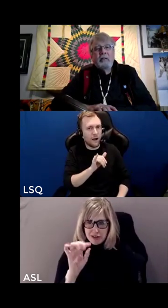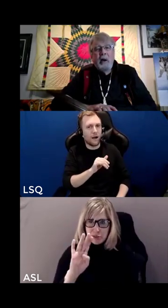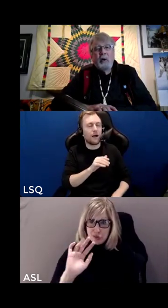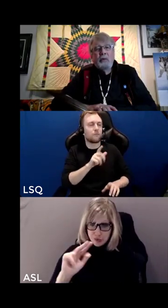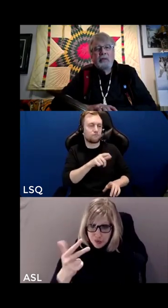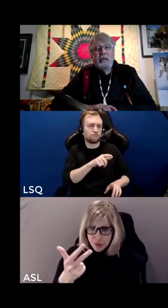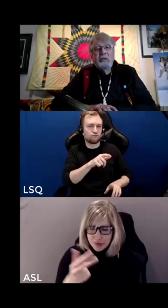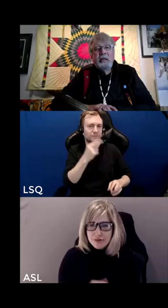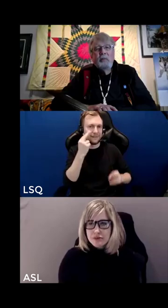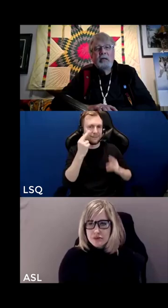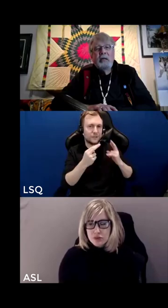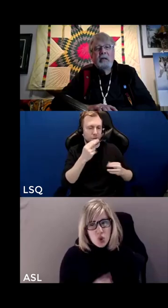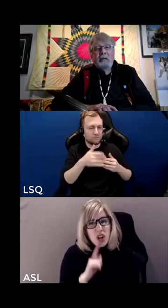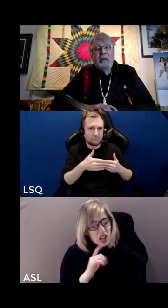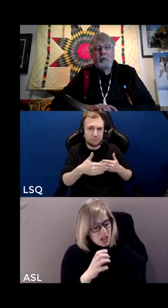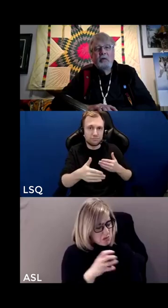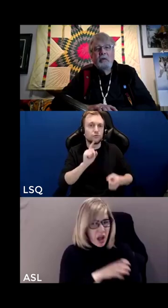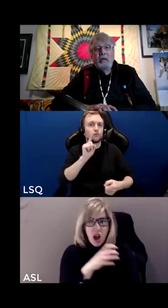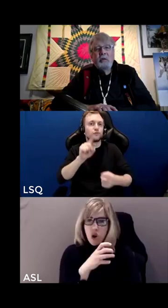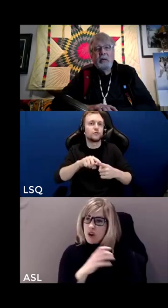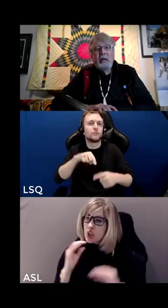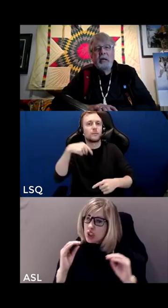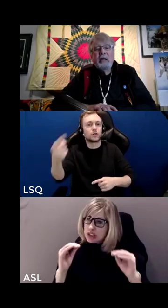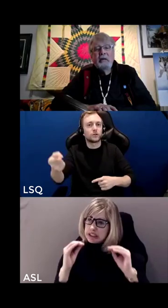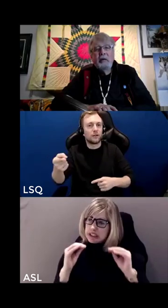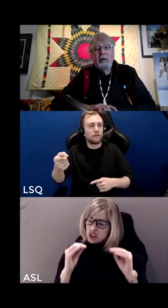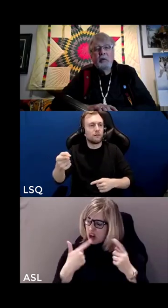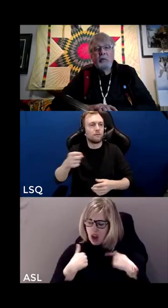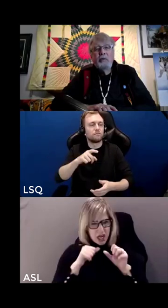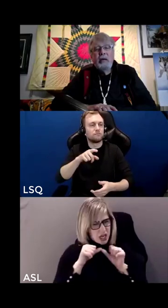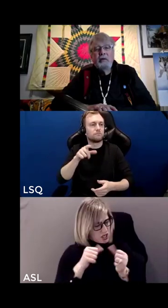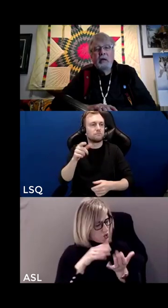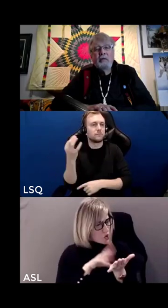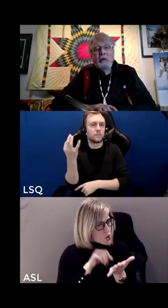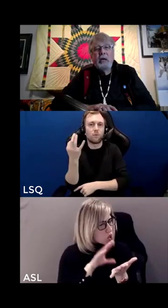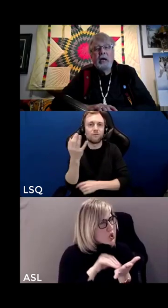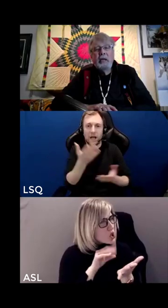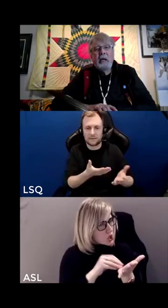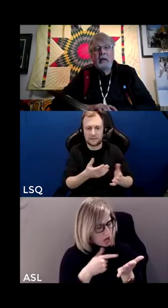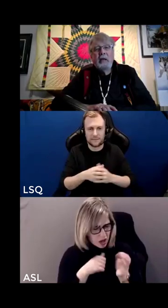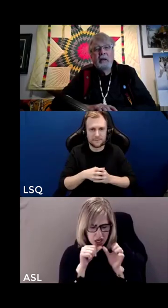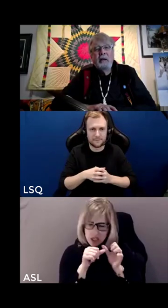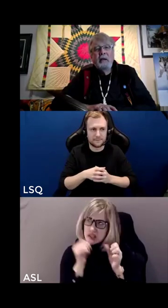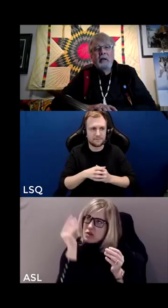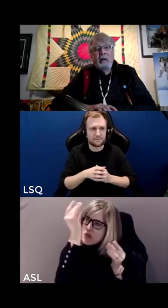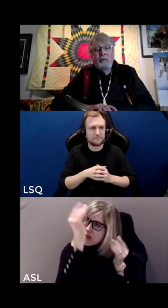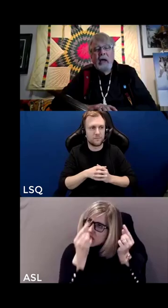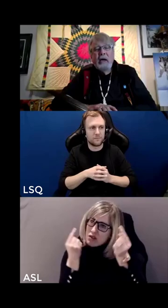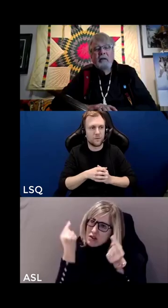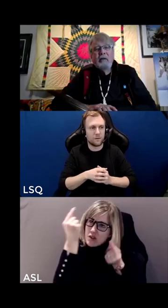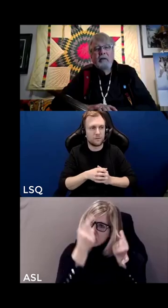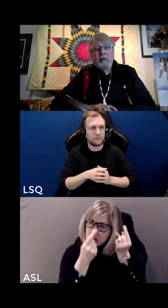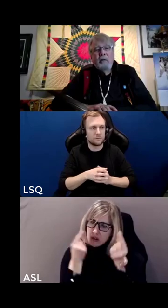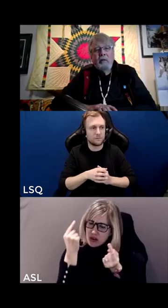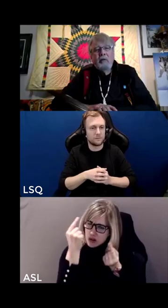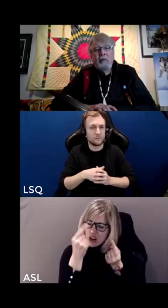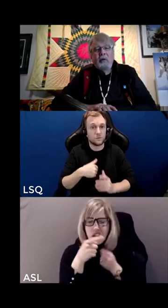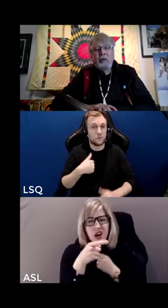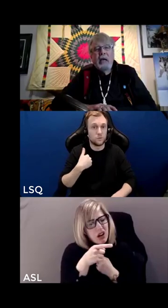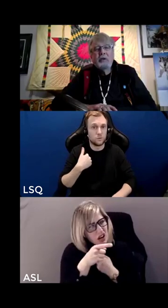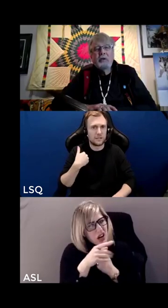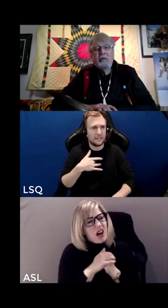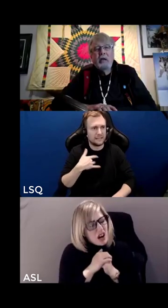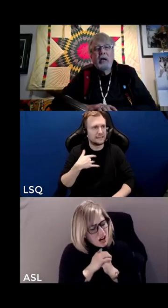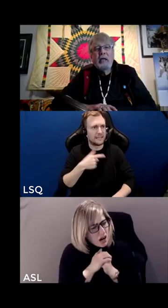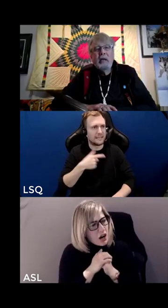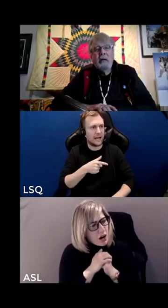it's a powerful teaching one that continues to teach me and i continue to reflect on so that i can in fact discover